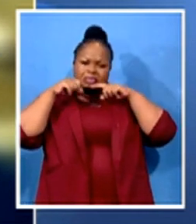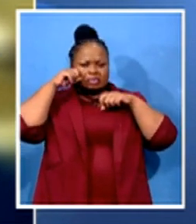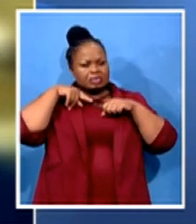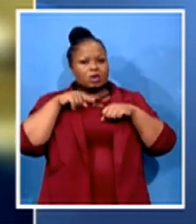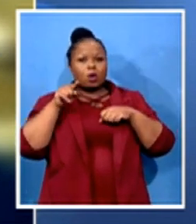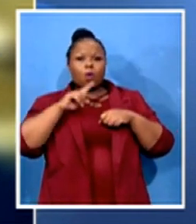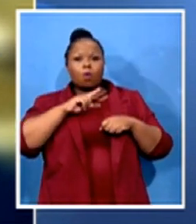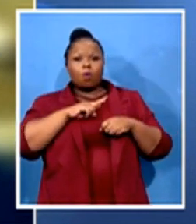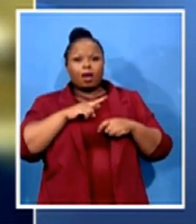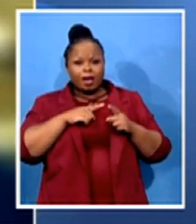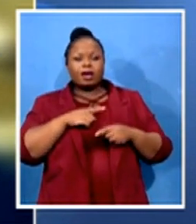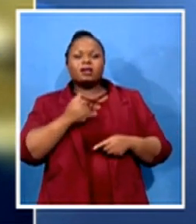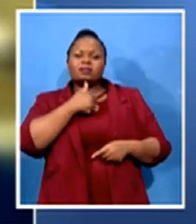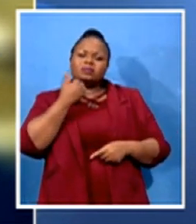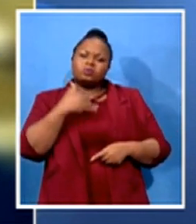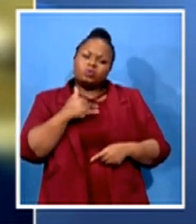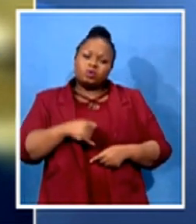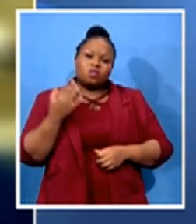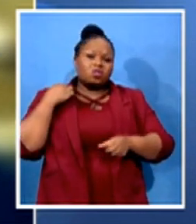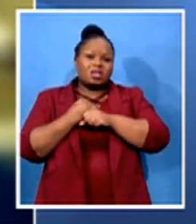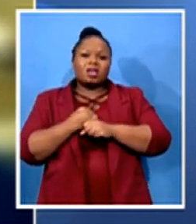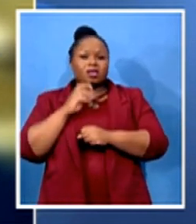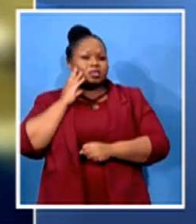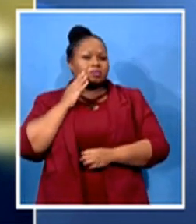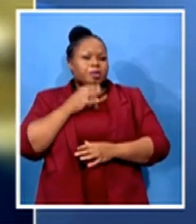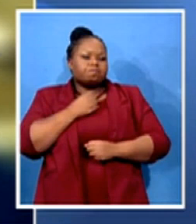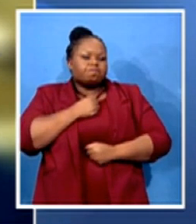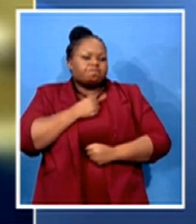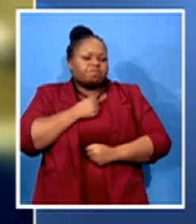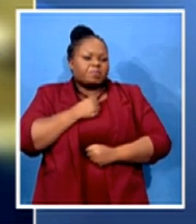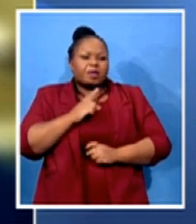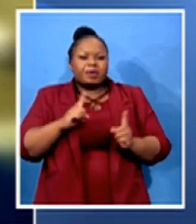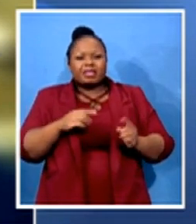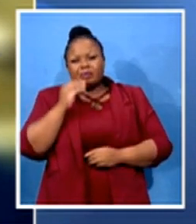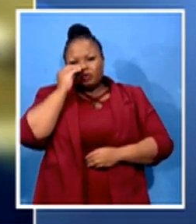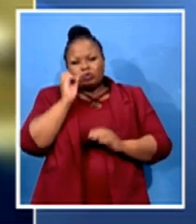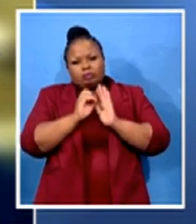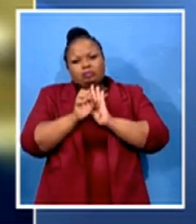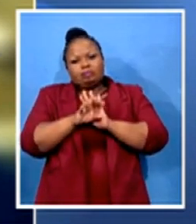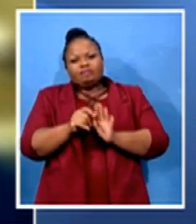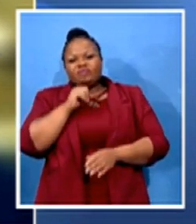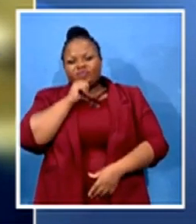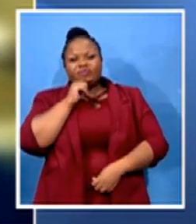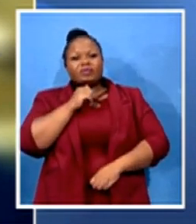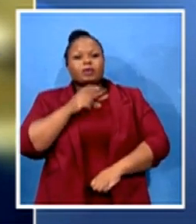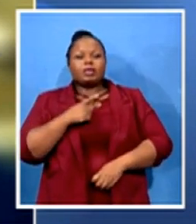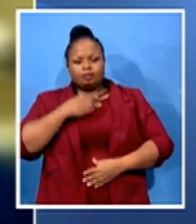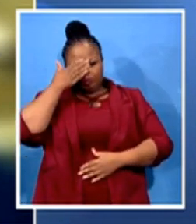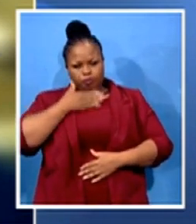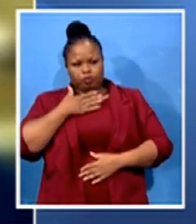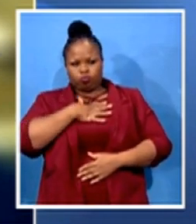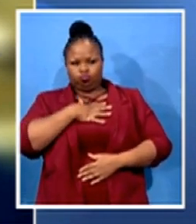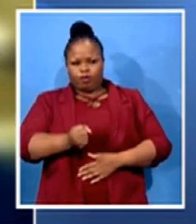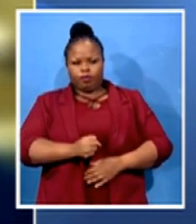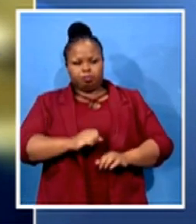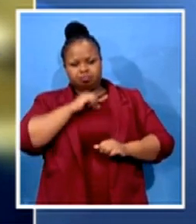And unfortunately, as journalists and anchors, they have to wear these braces as if they don't feel it. But at the end of the day, they